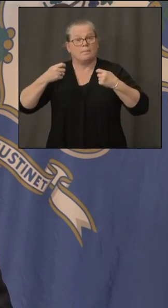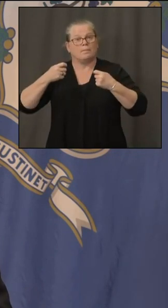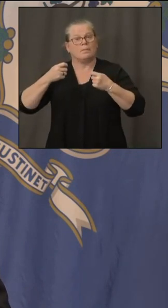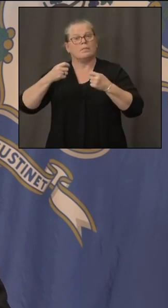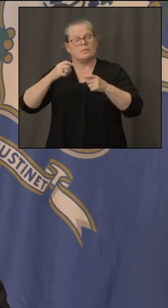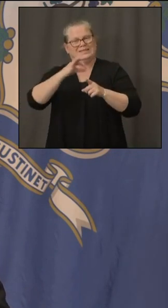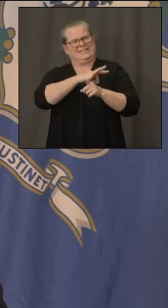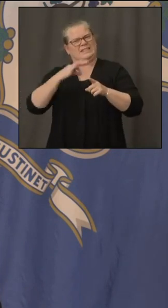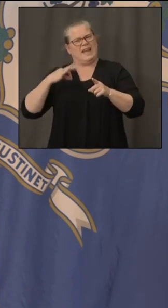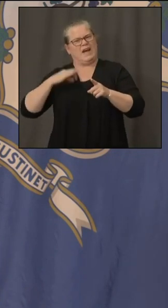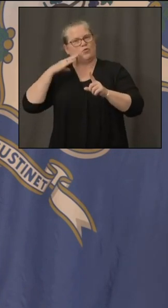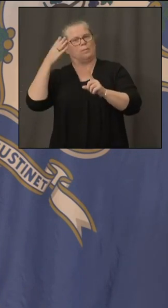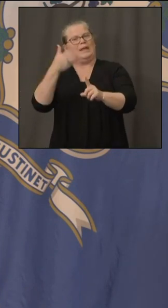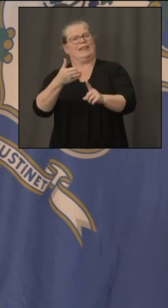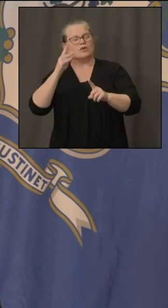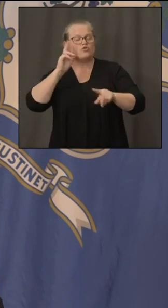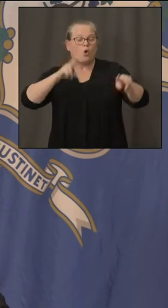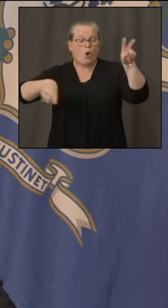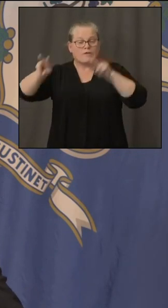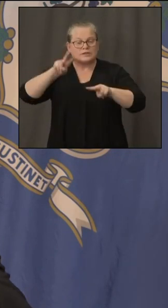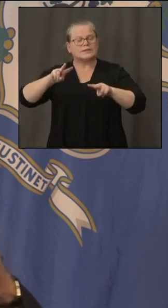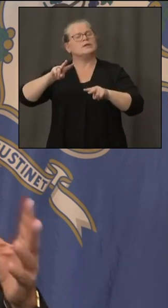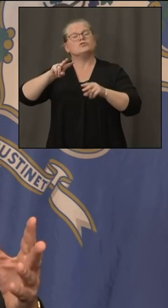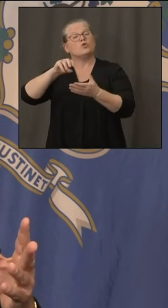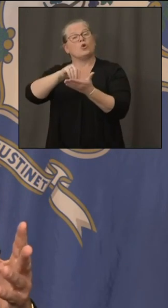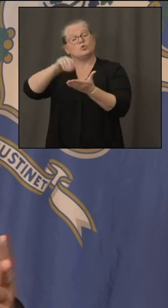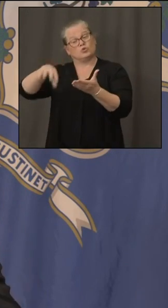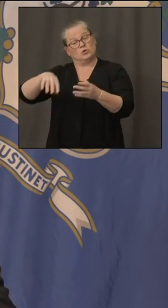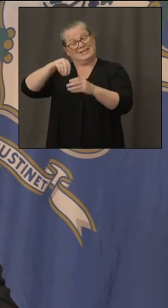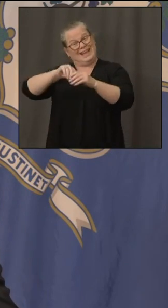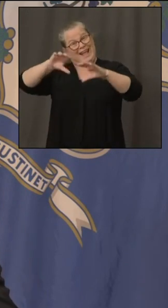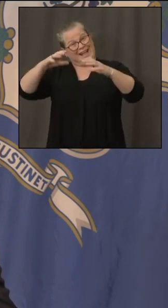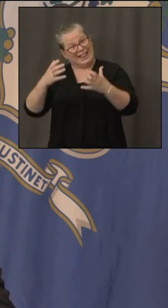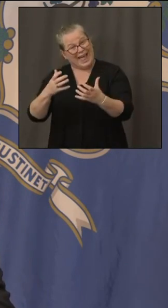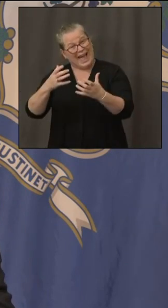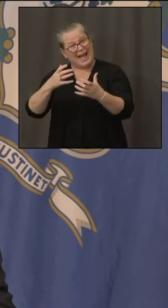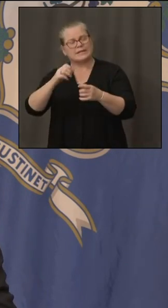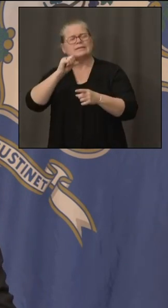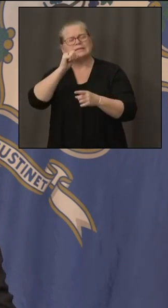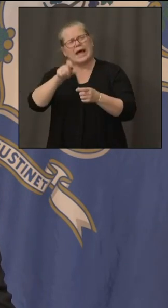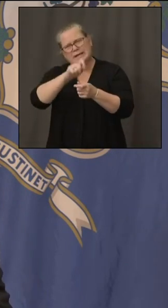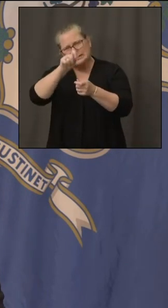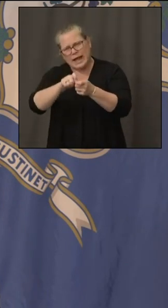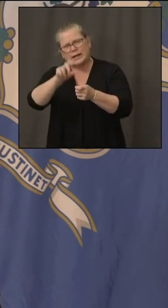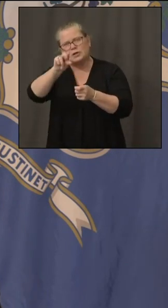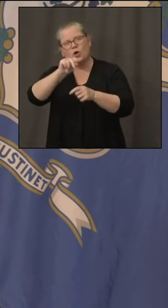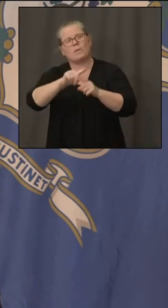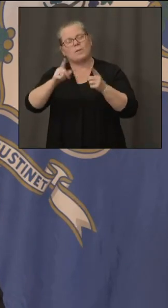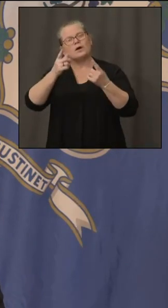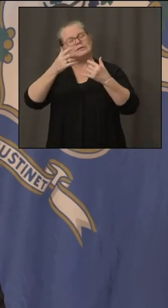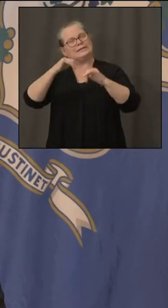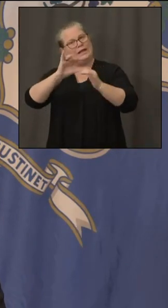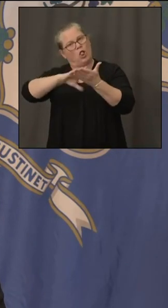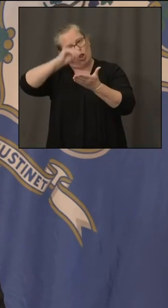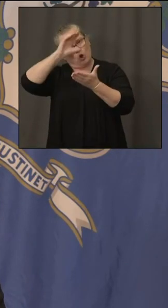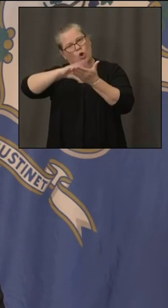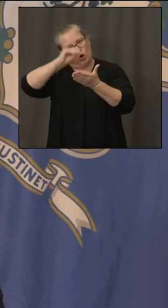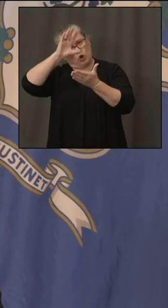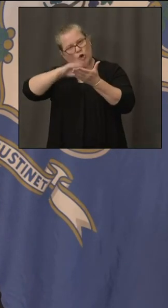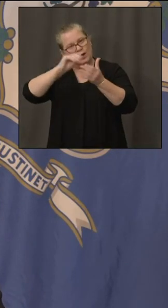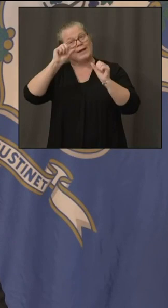people to oversee it so they're not in the classroom per se but at least there's a way that they can continue their learning and uh